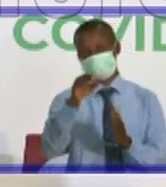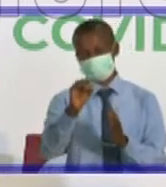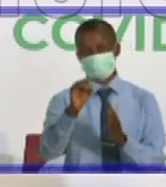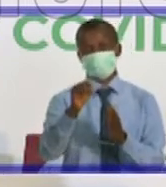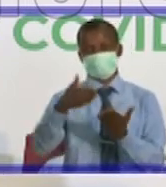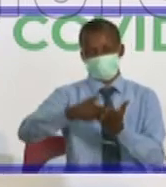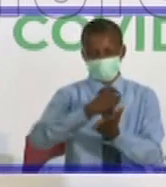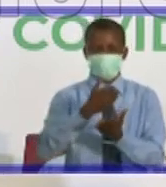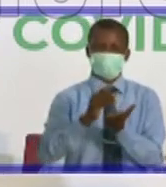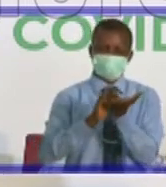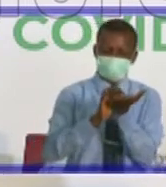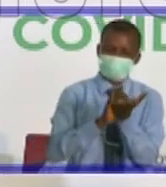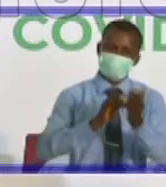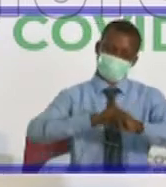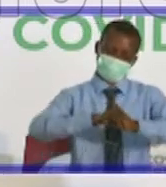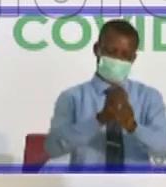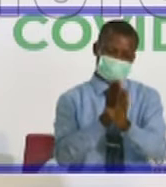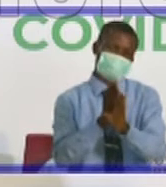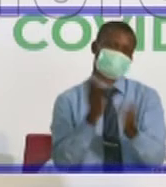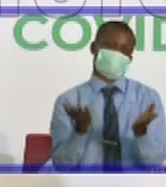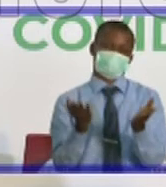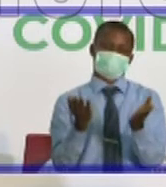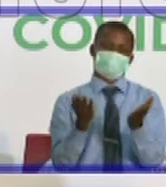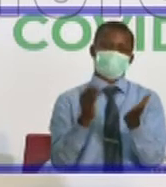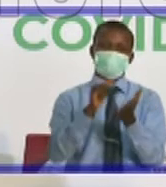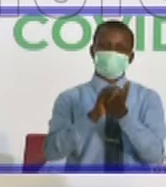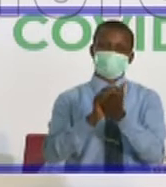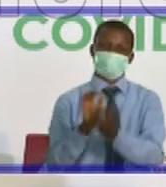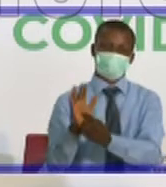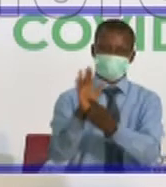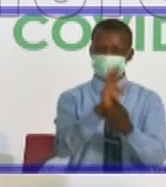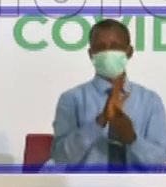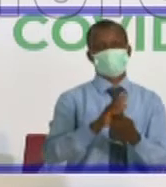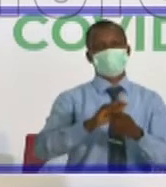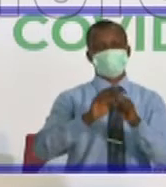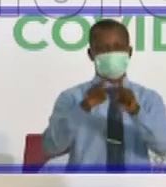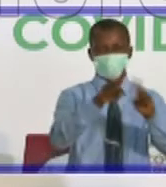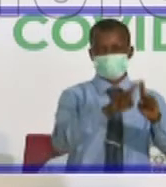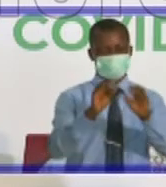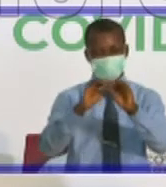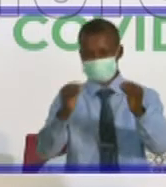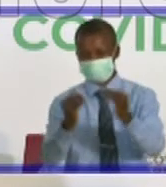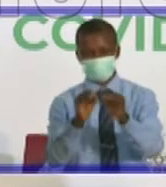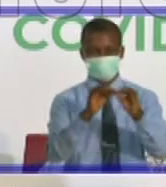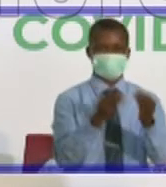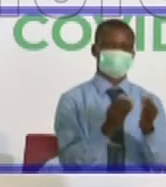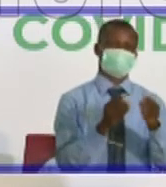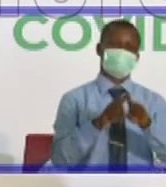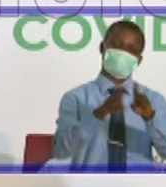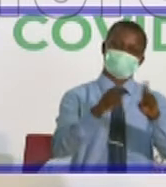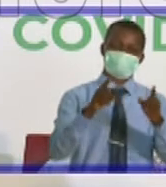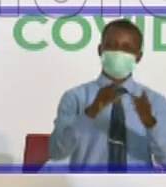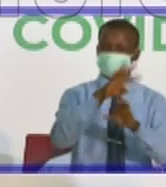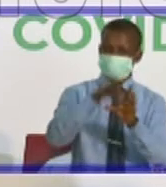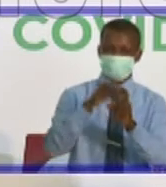convened colleagues across the organization, across the Federal Ministry of Health,